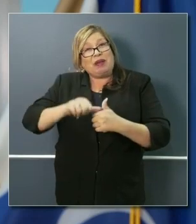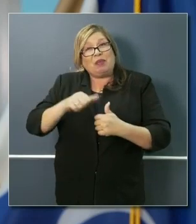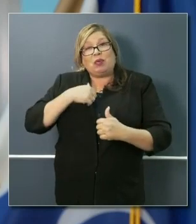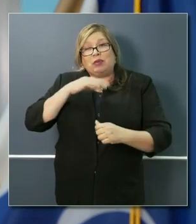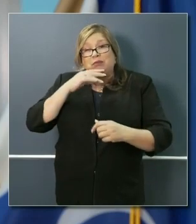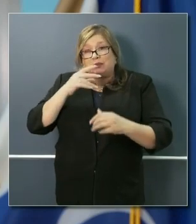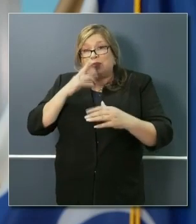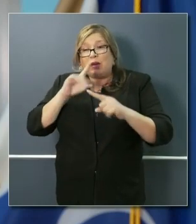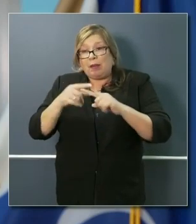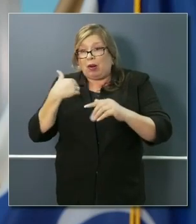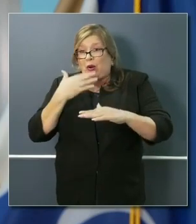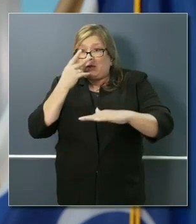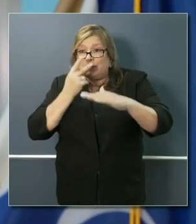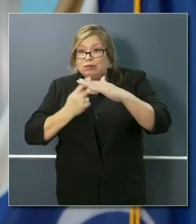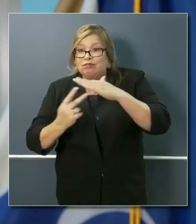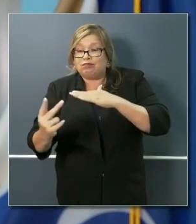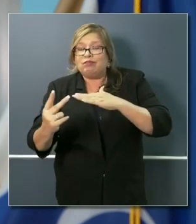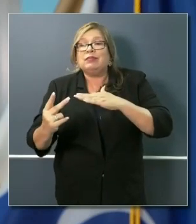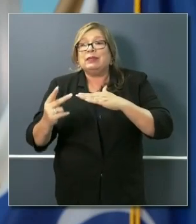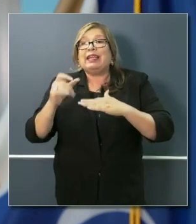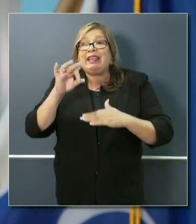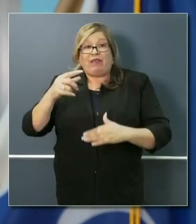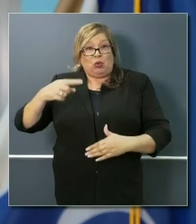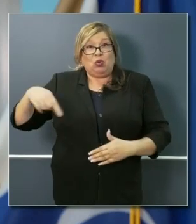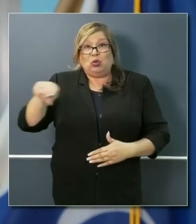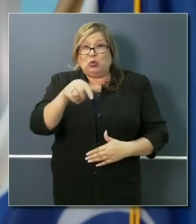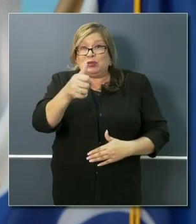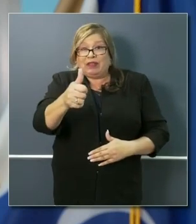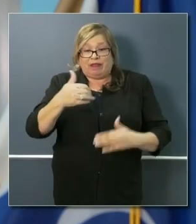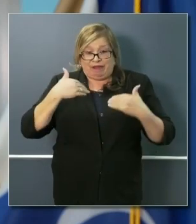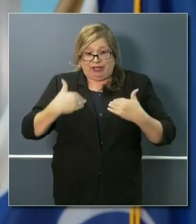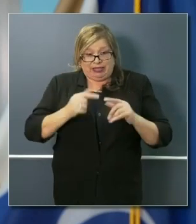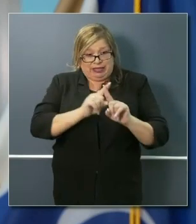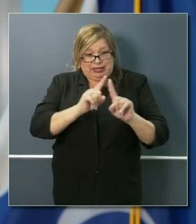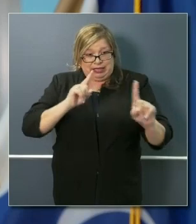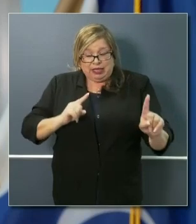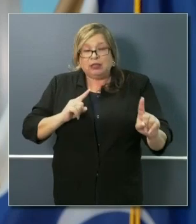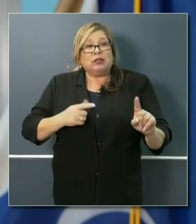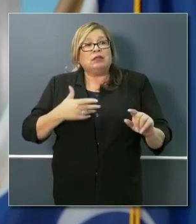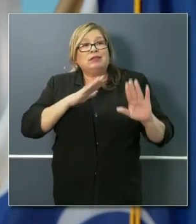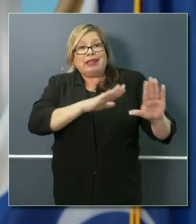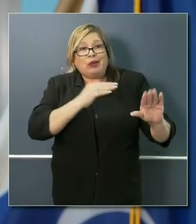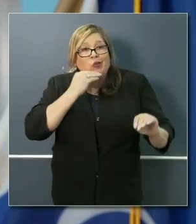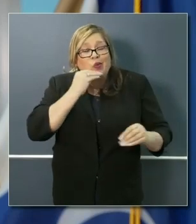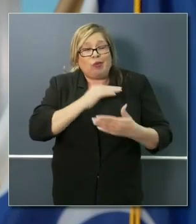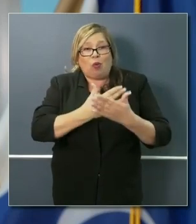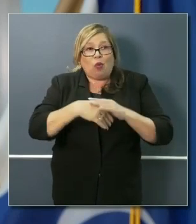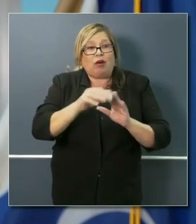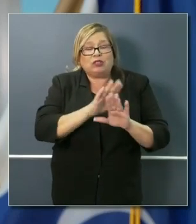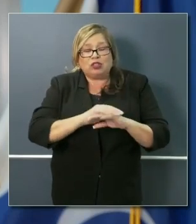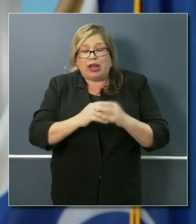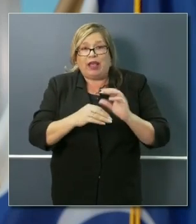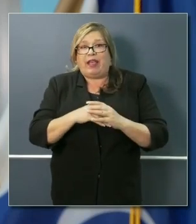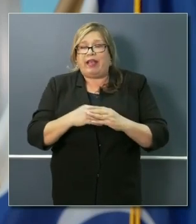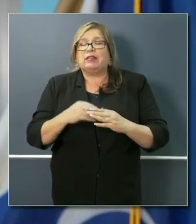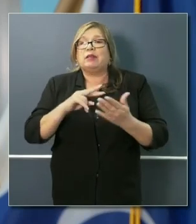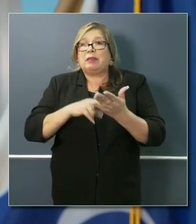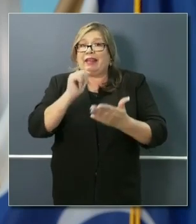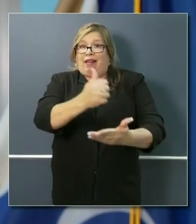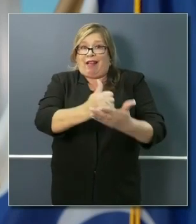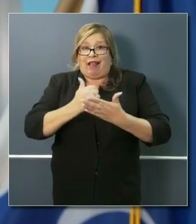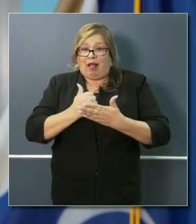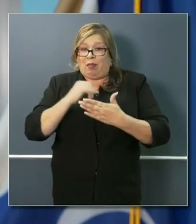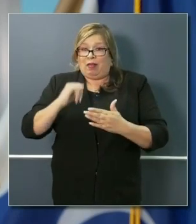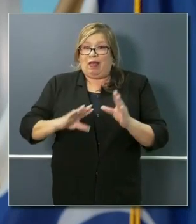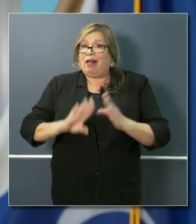if we continue through the appropriate physical distancing and the incredible work that 40 million Californians have done to help bend this curve and meet